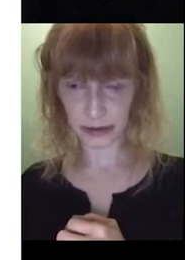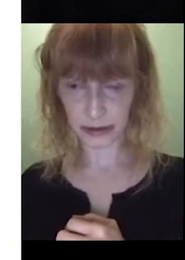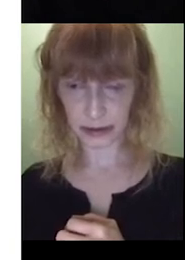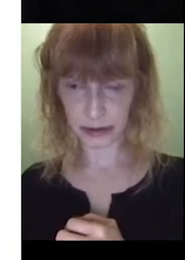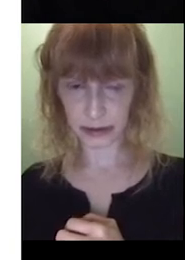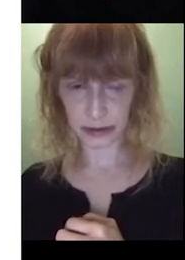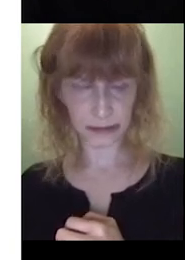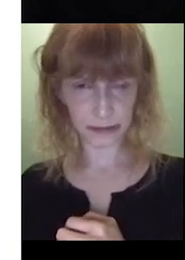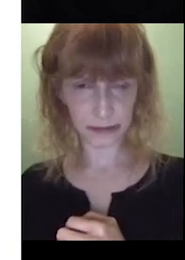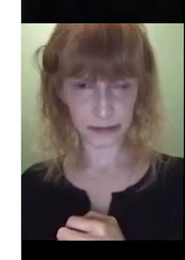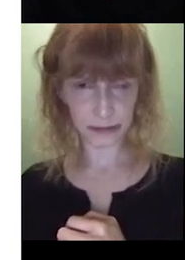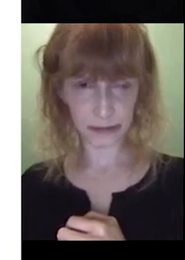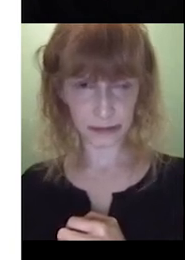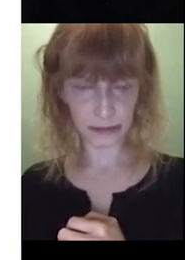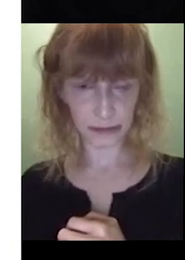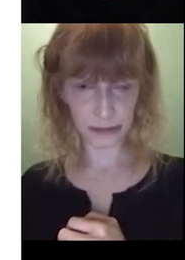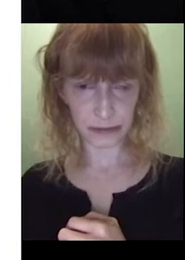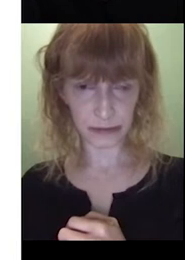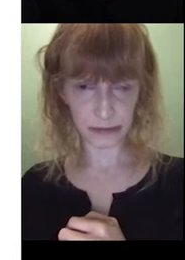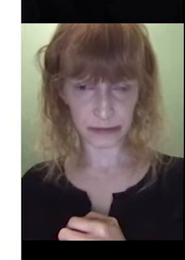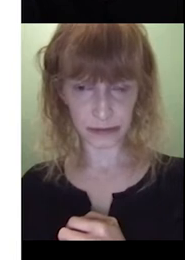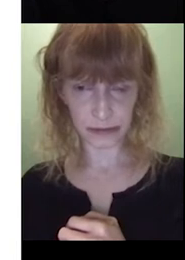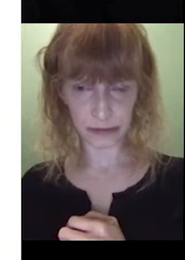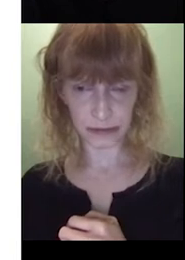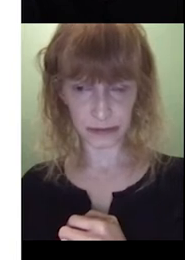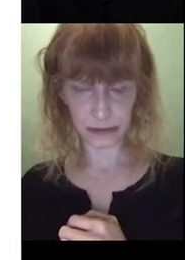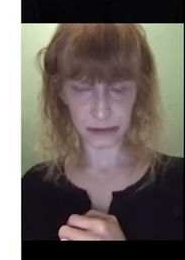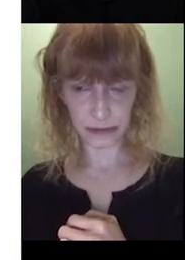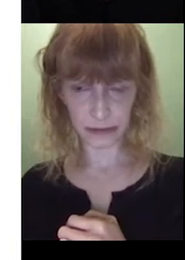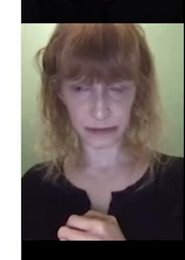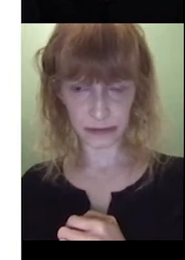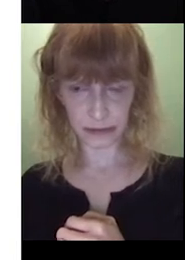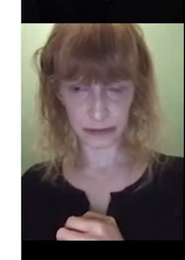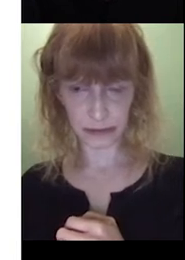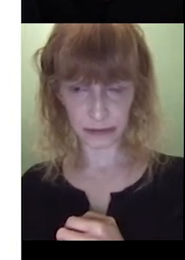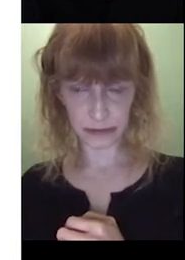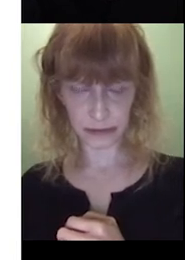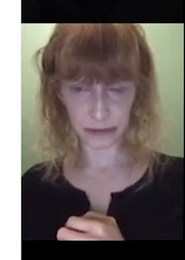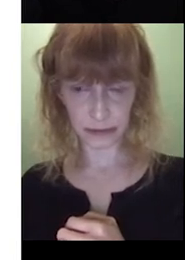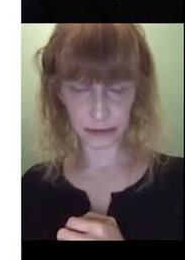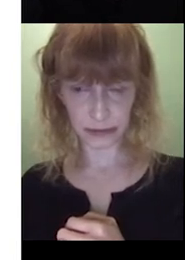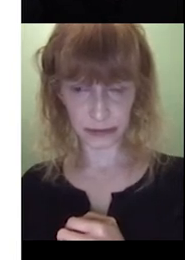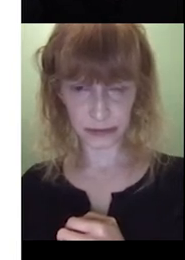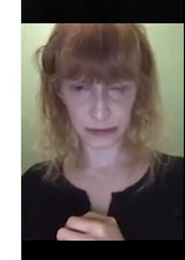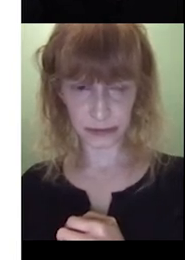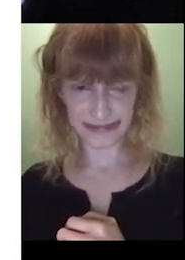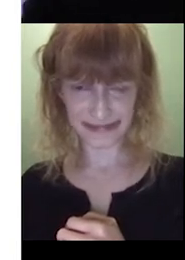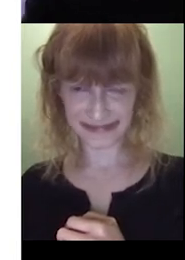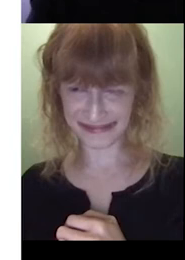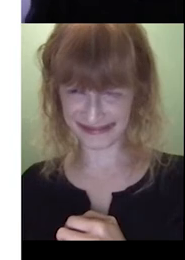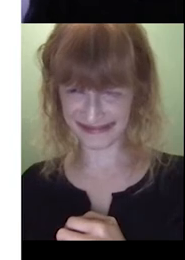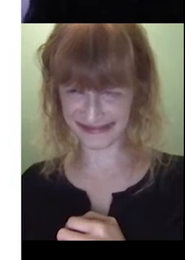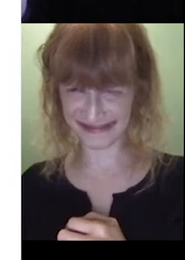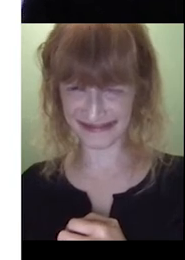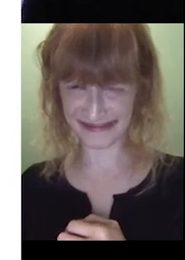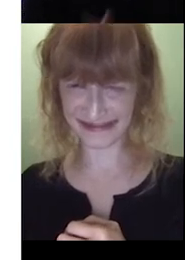you've got your hand up. Something more to say? Or is it still up from the last time? I thought I put it down. Sorry. No, that's